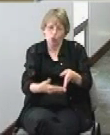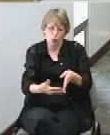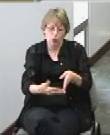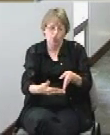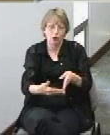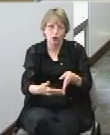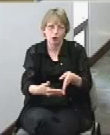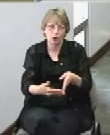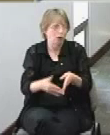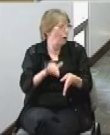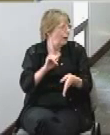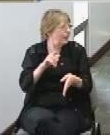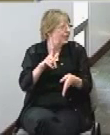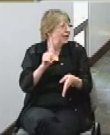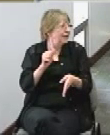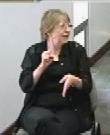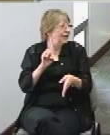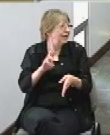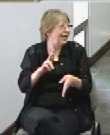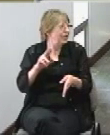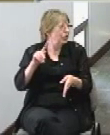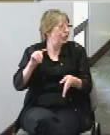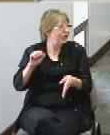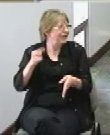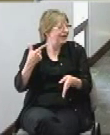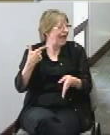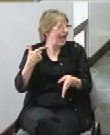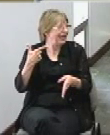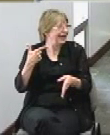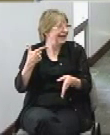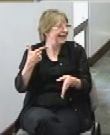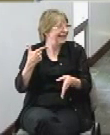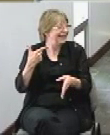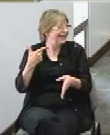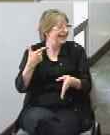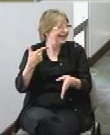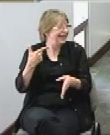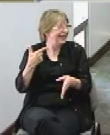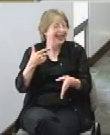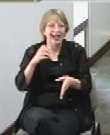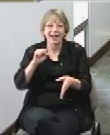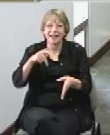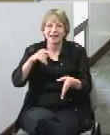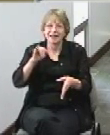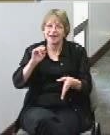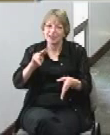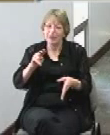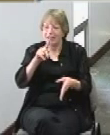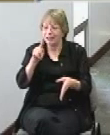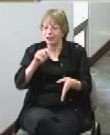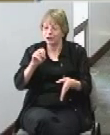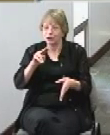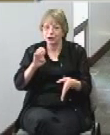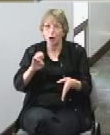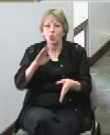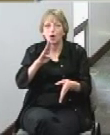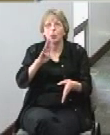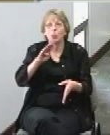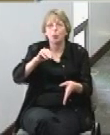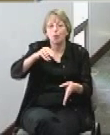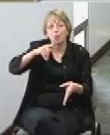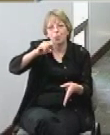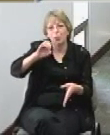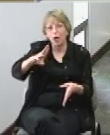laser tag area and our spin zone bumper cars and I'll talk about those in a minute